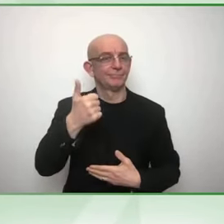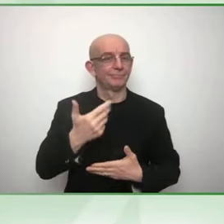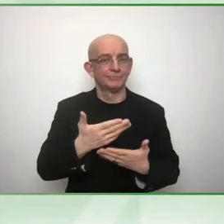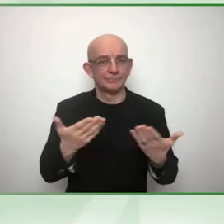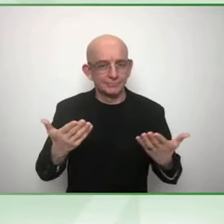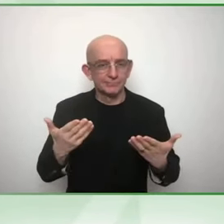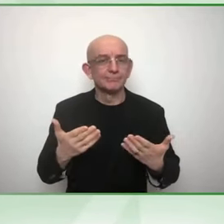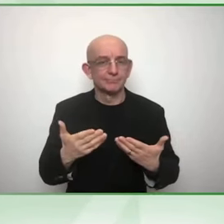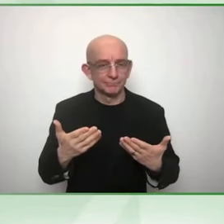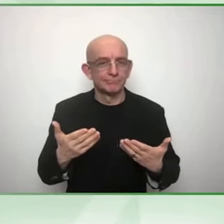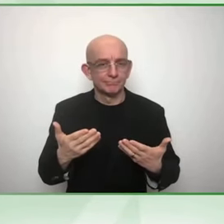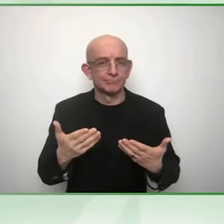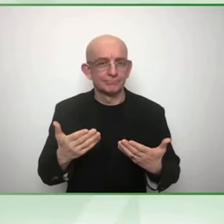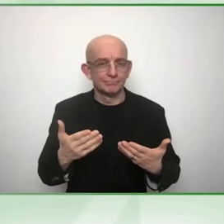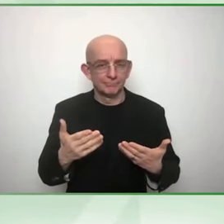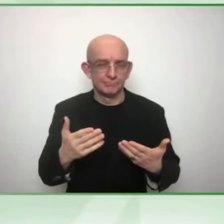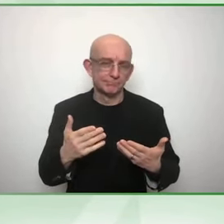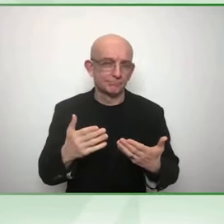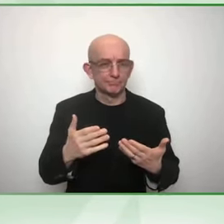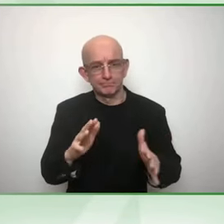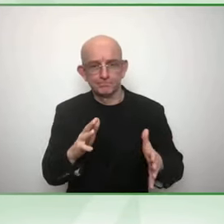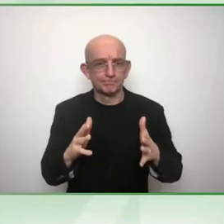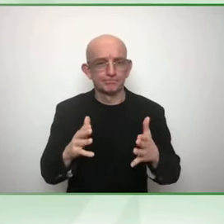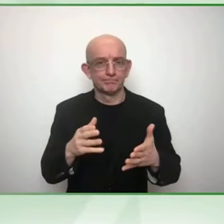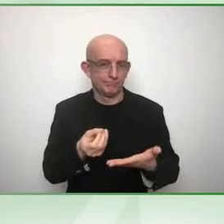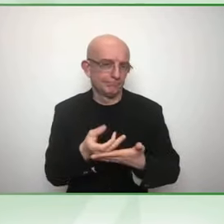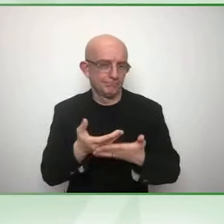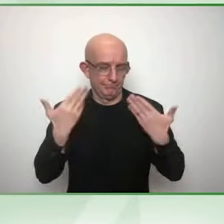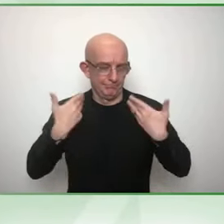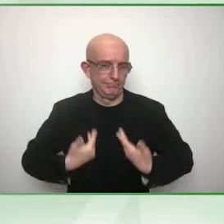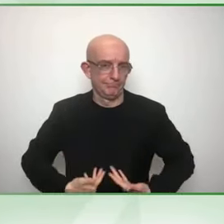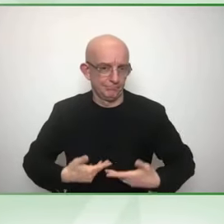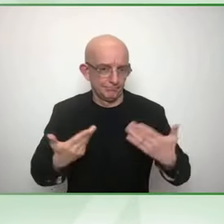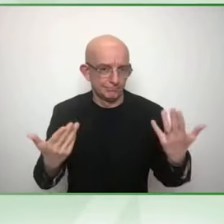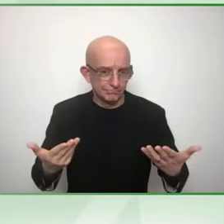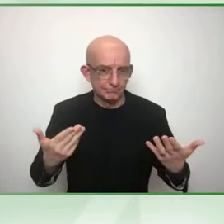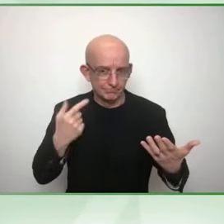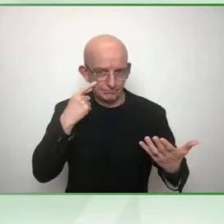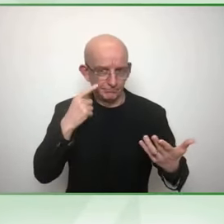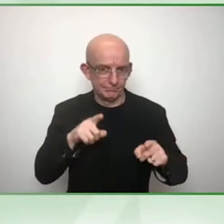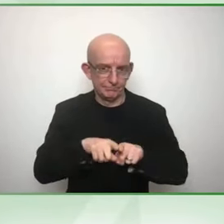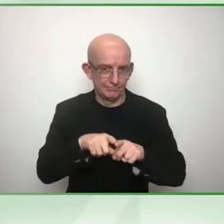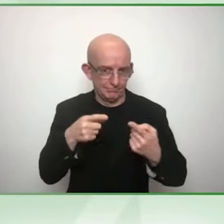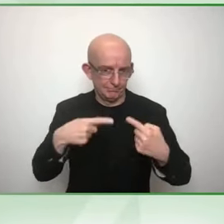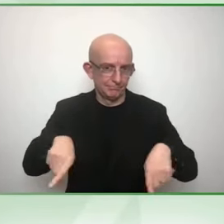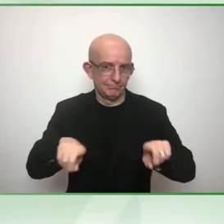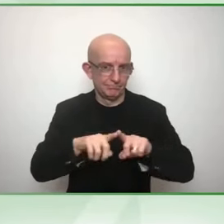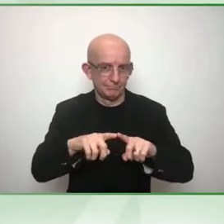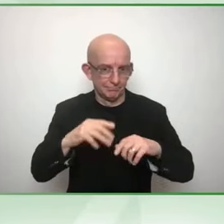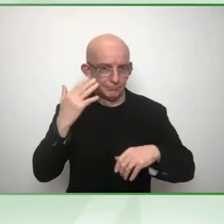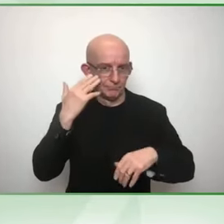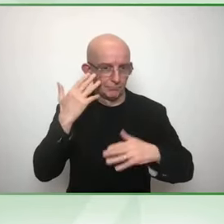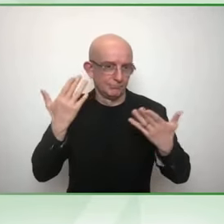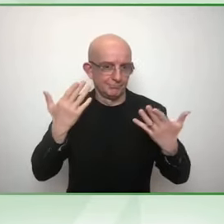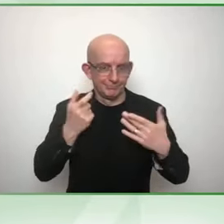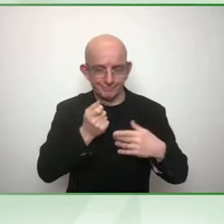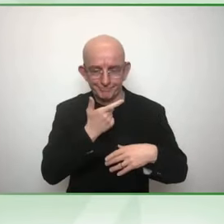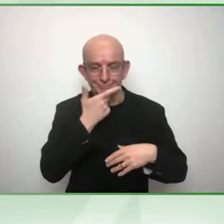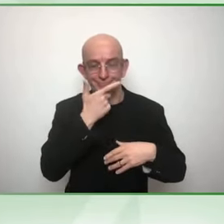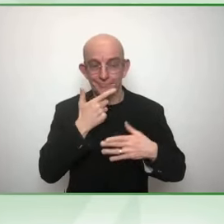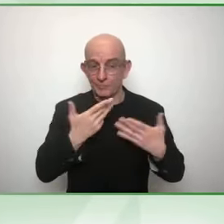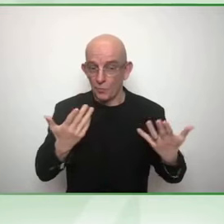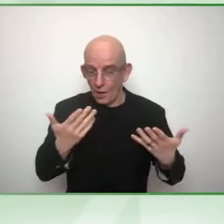evening. So, apparently, I've been told I look like the green giant, or Hector, did you give me some other green